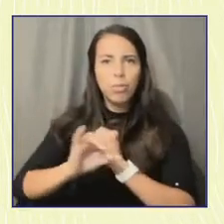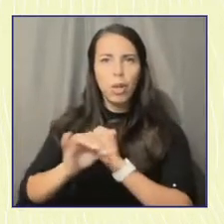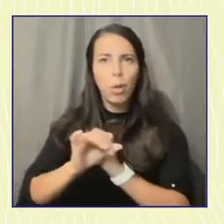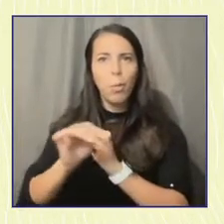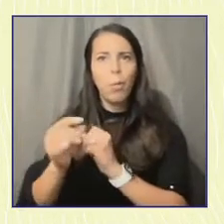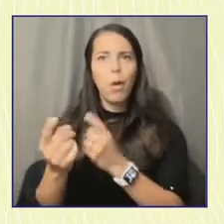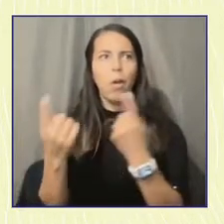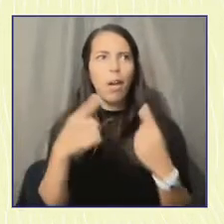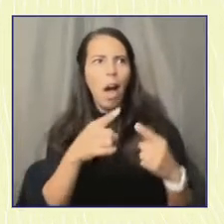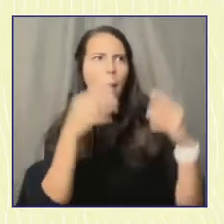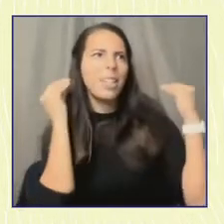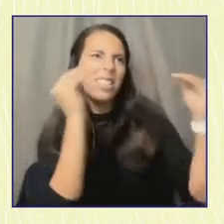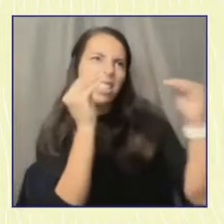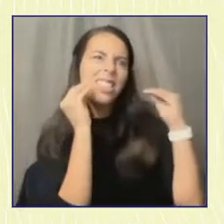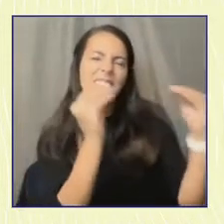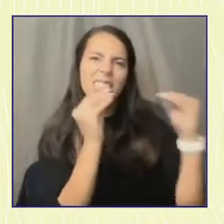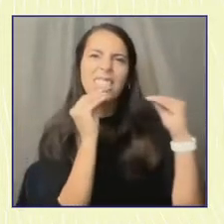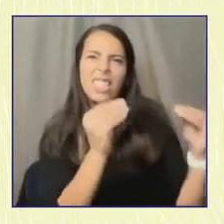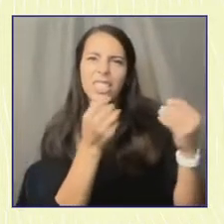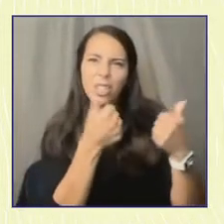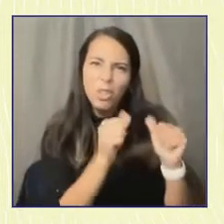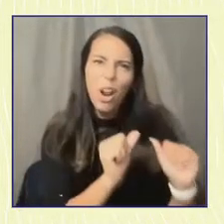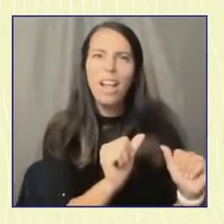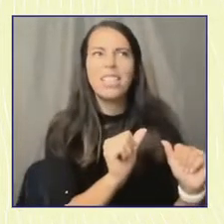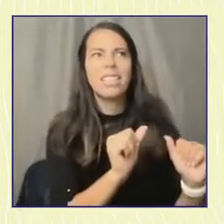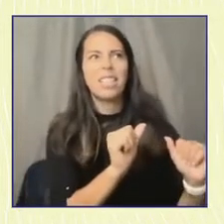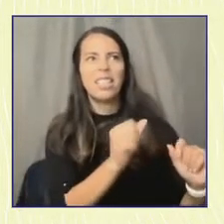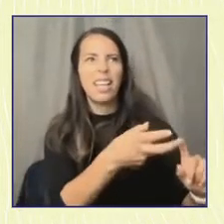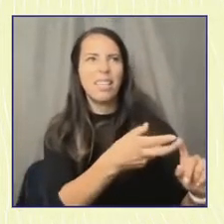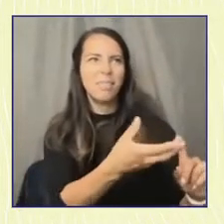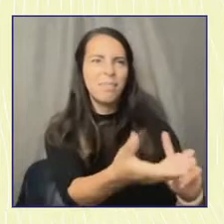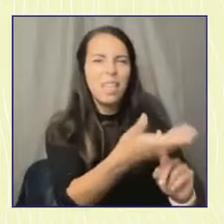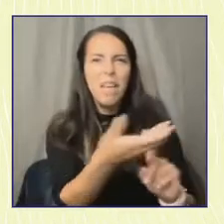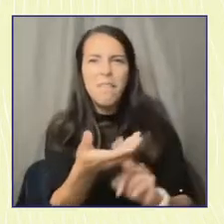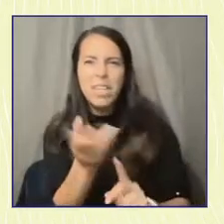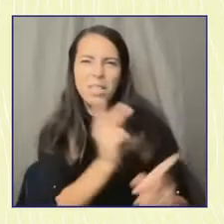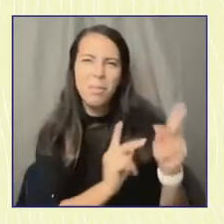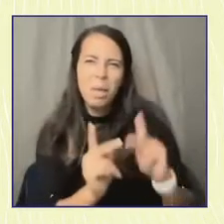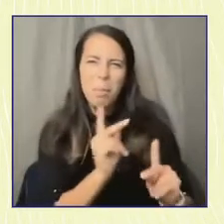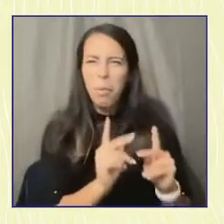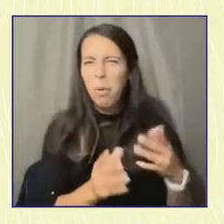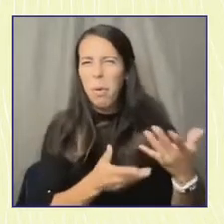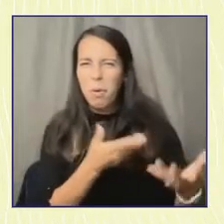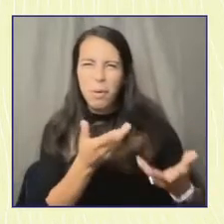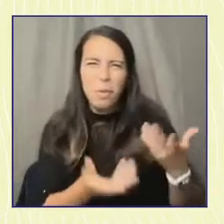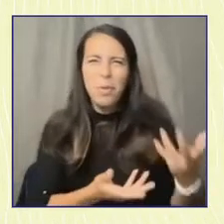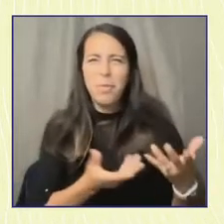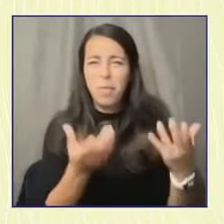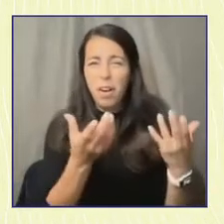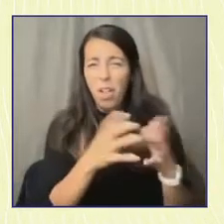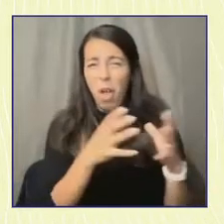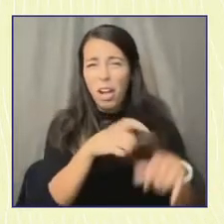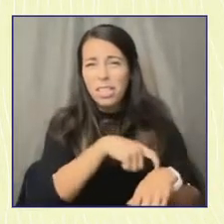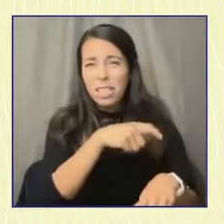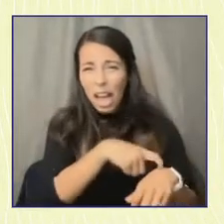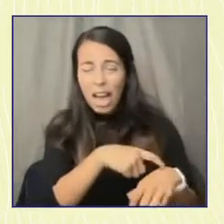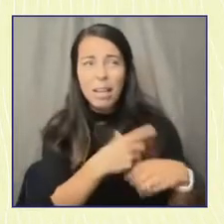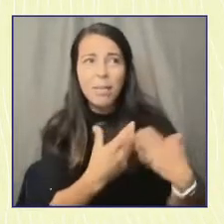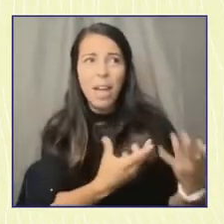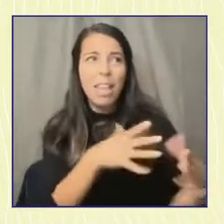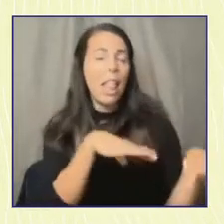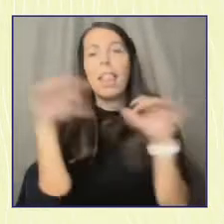will station themselves and overwork people for 50, 60 hours at a time and then leave.